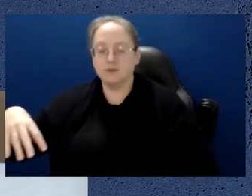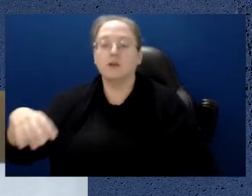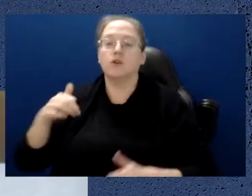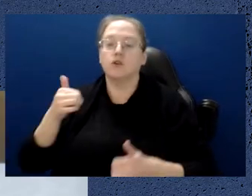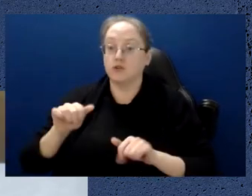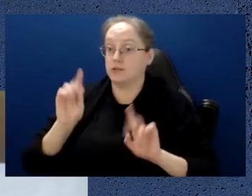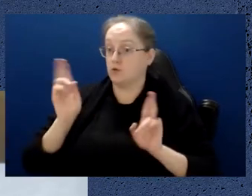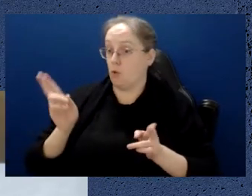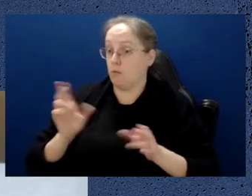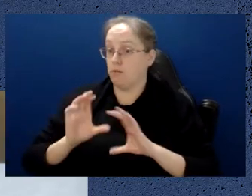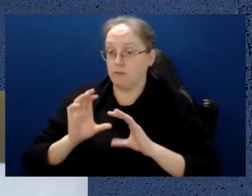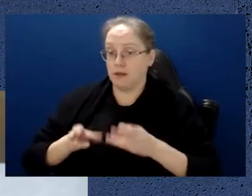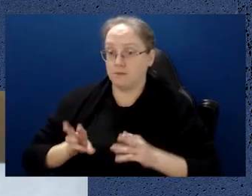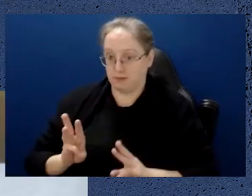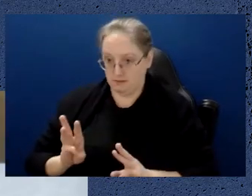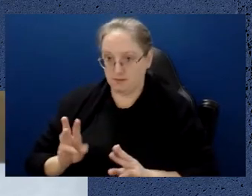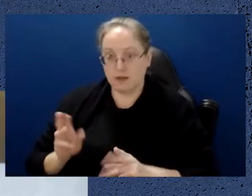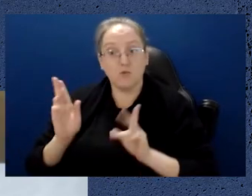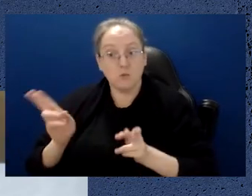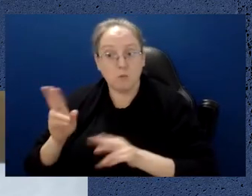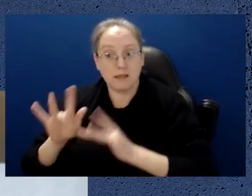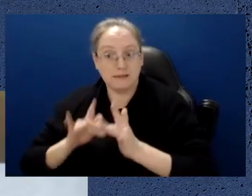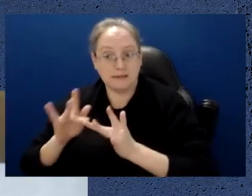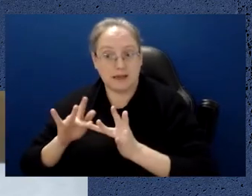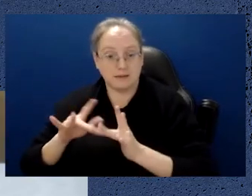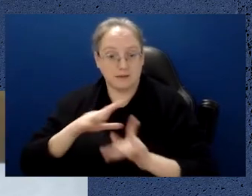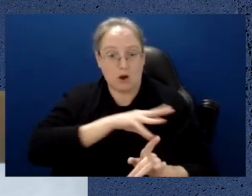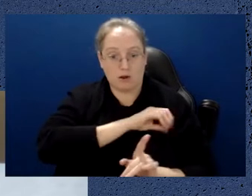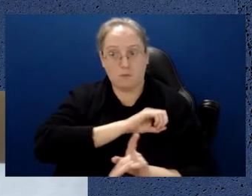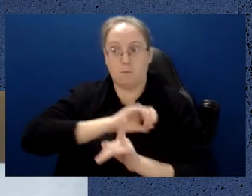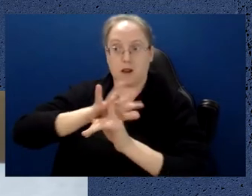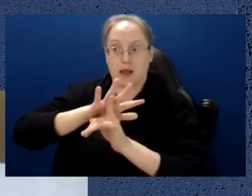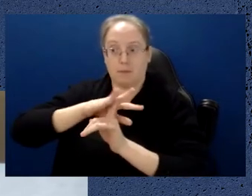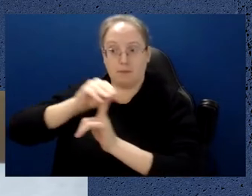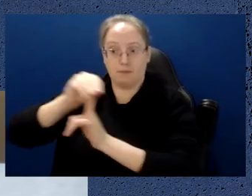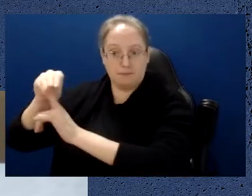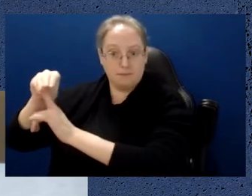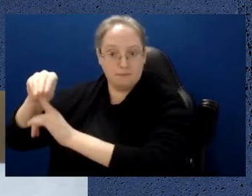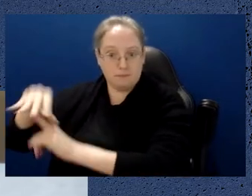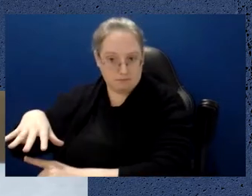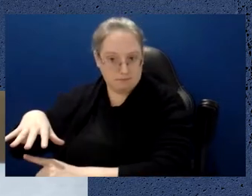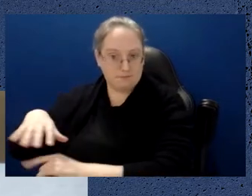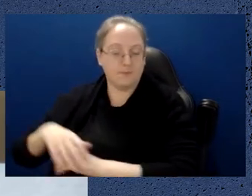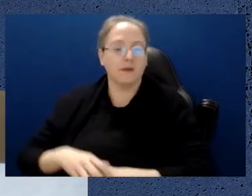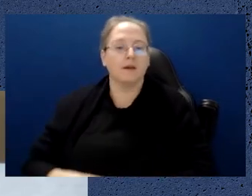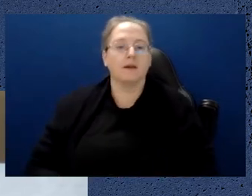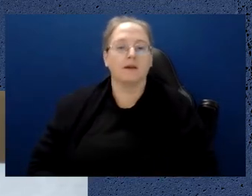potentially using only conventional communications channels like the normal Internet.